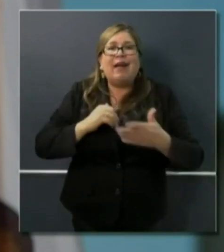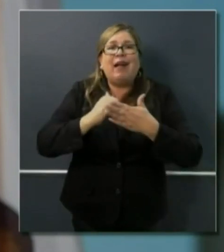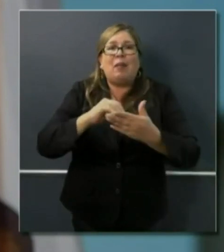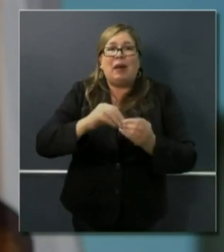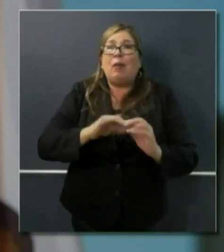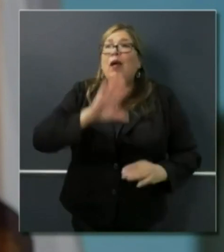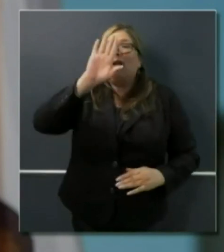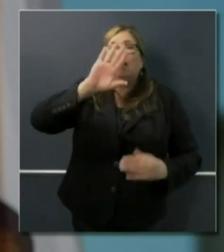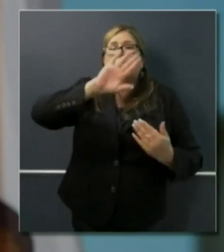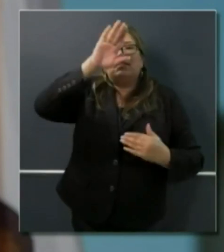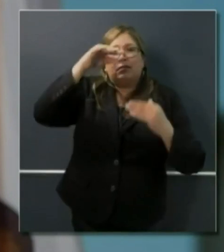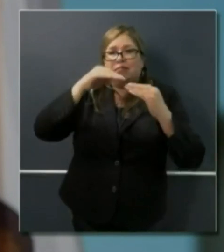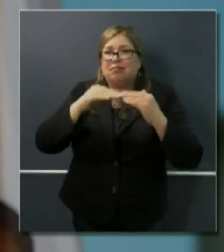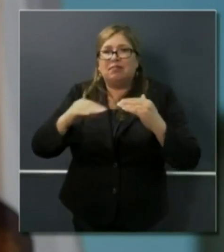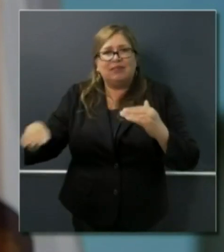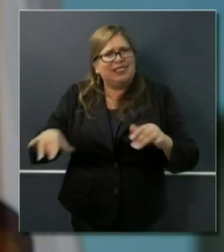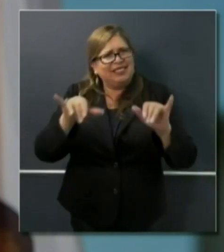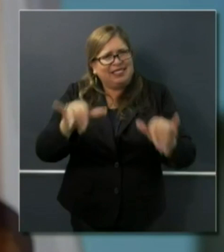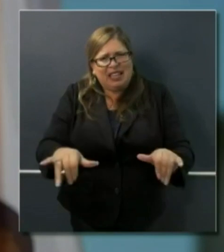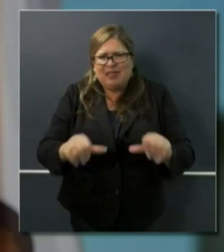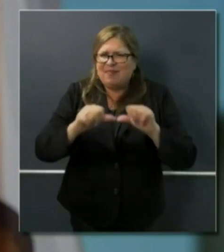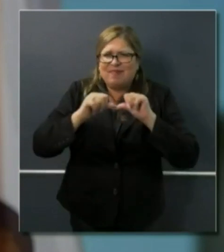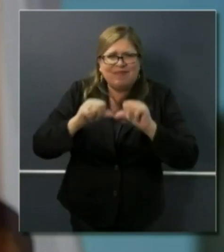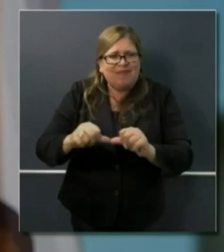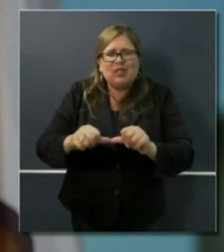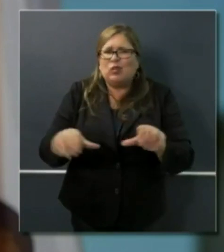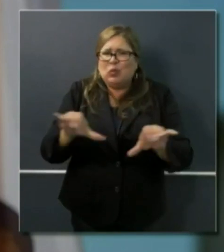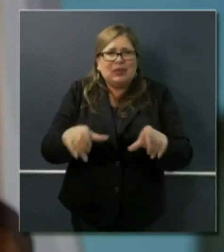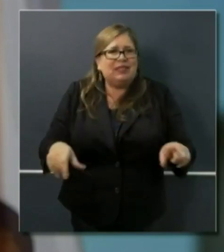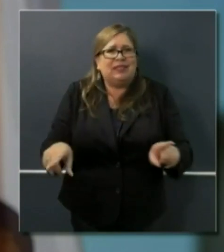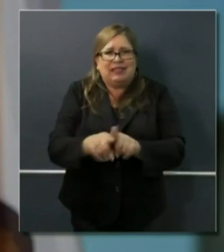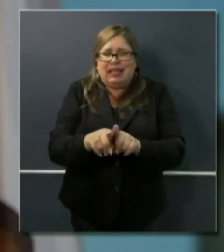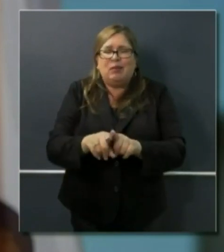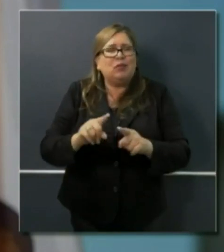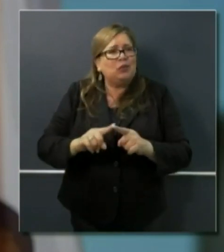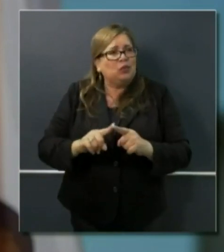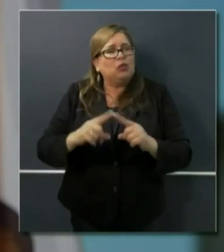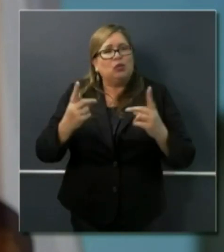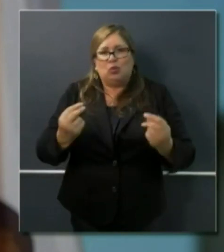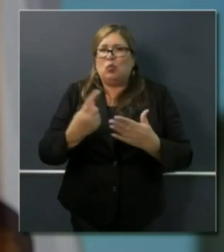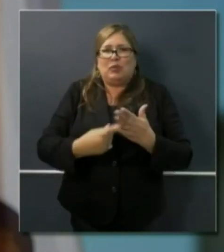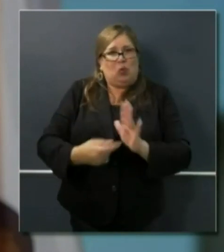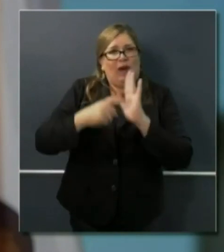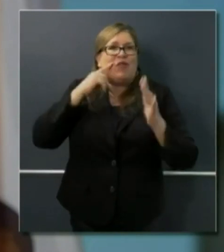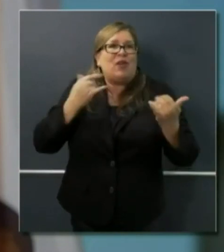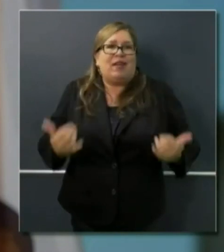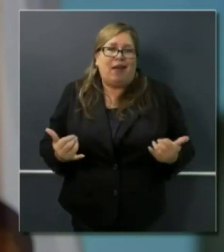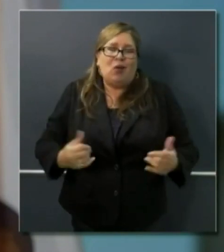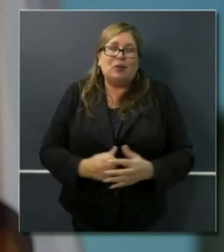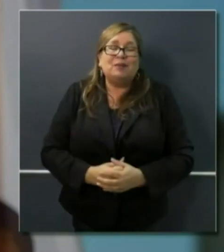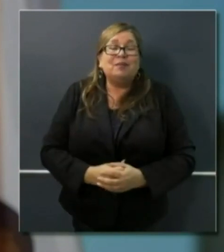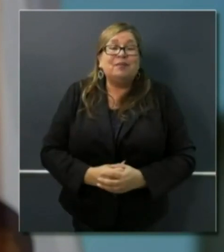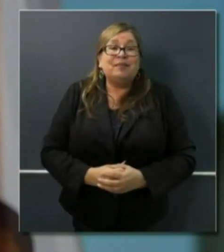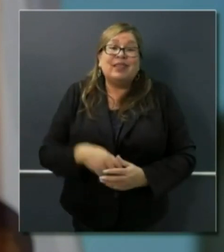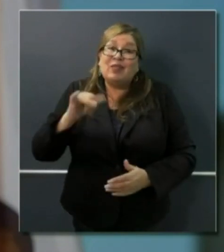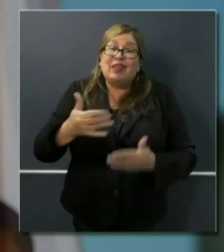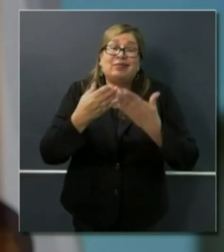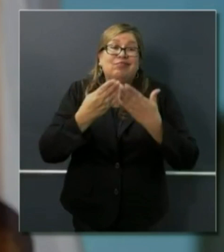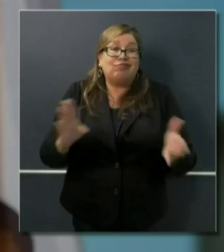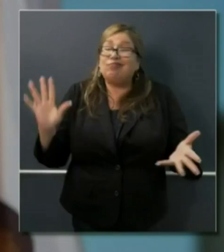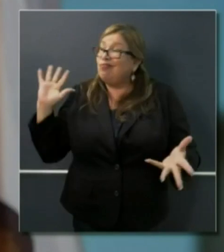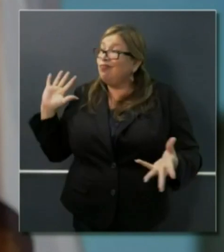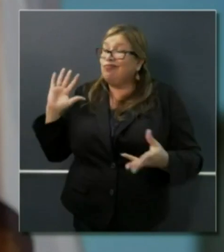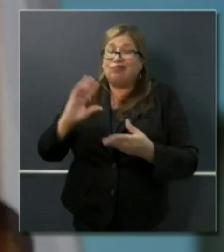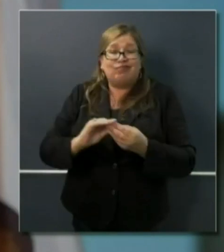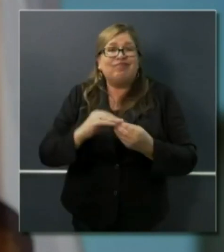course, and continue to do everything we can to meet this moment head-on. So that's broad strokes, what I wanted to share